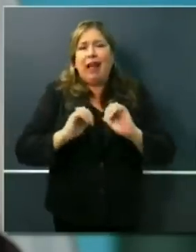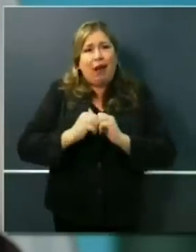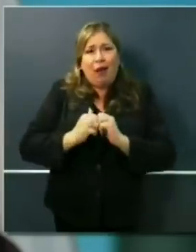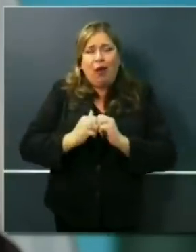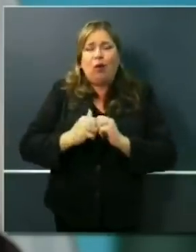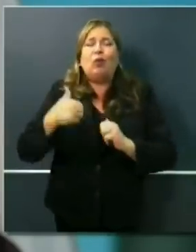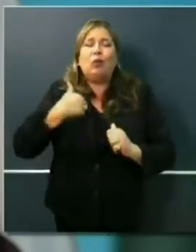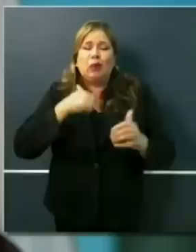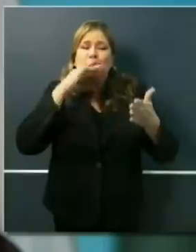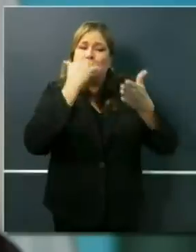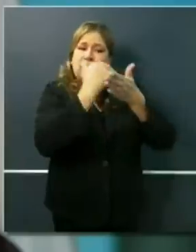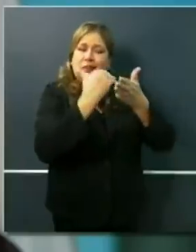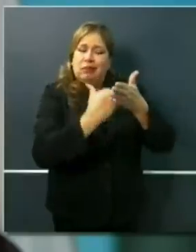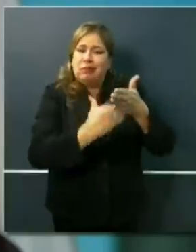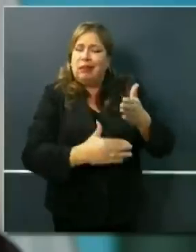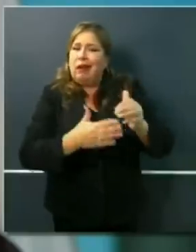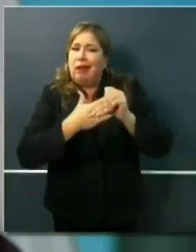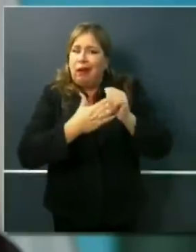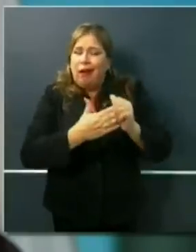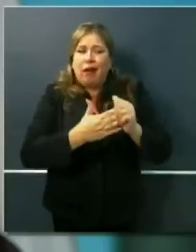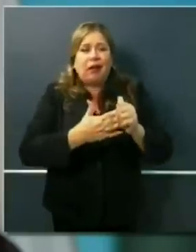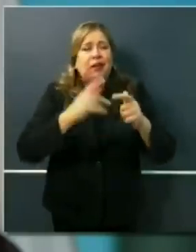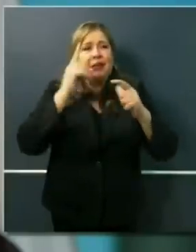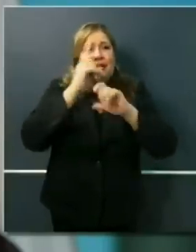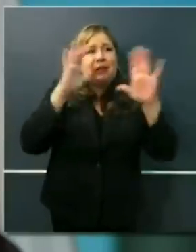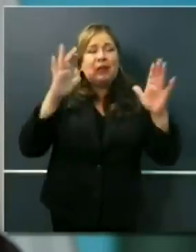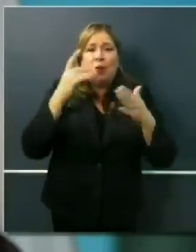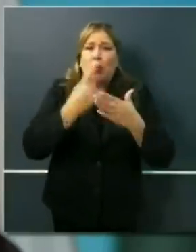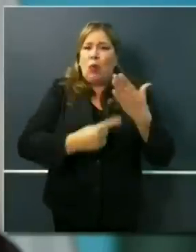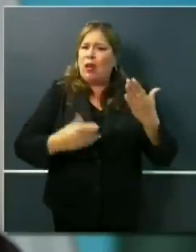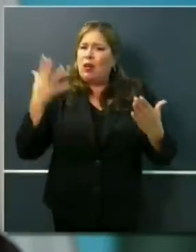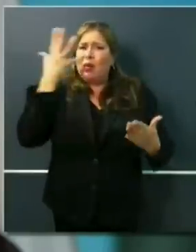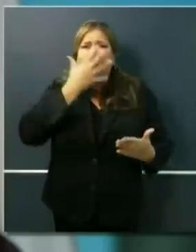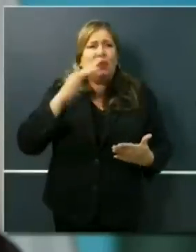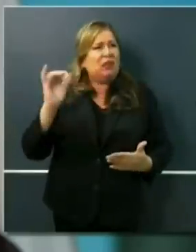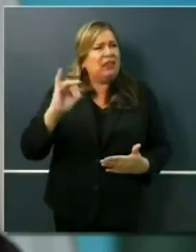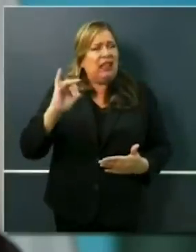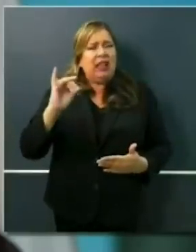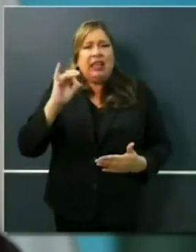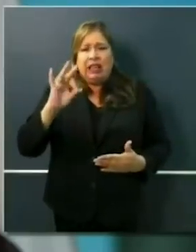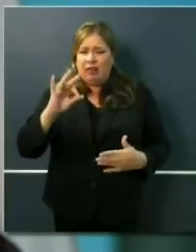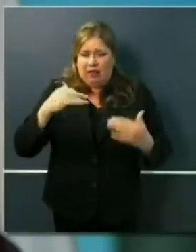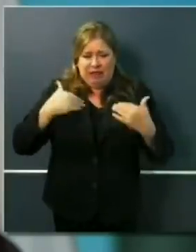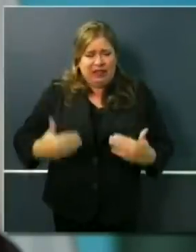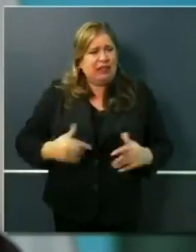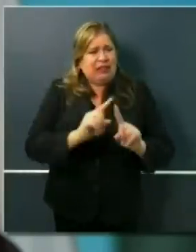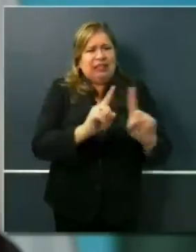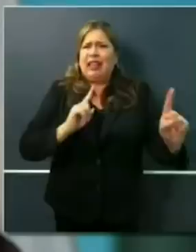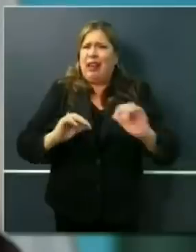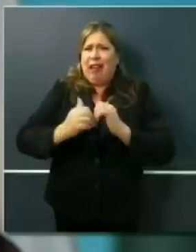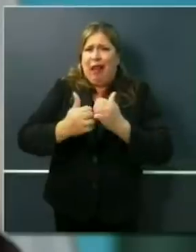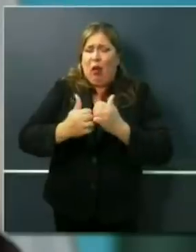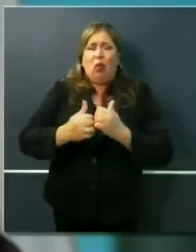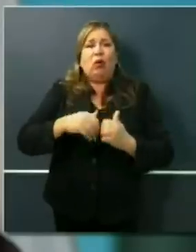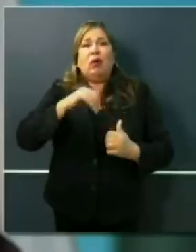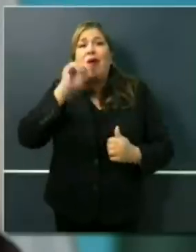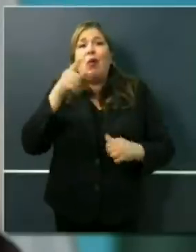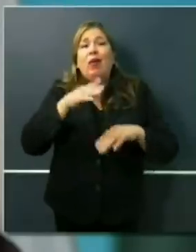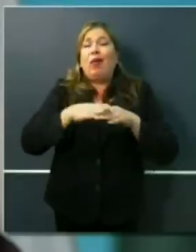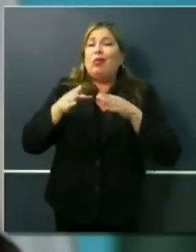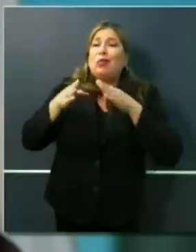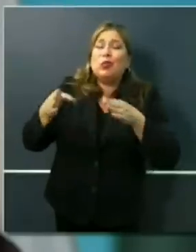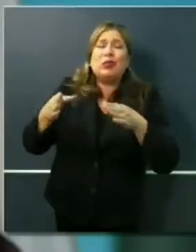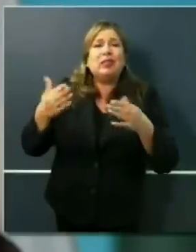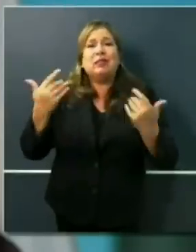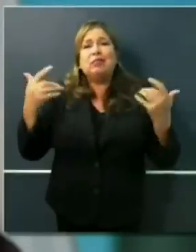expectations on what physical distancing would look like within those facilities, not just broadly out on the streets, our parks,